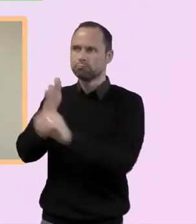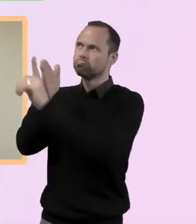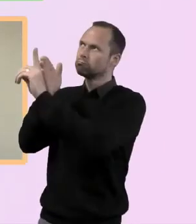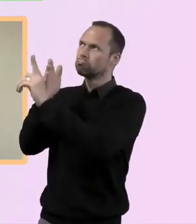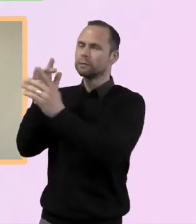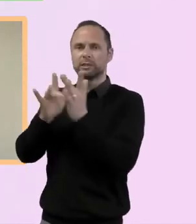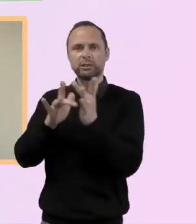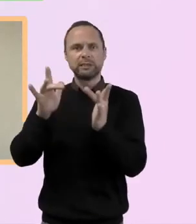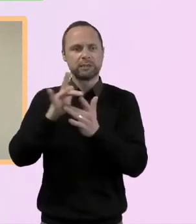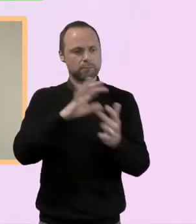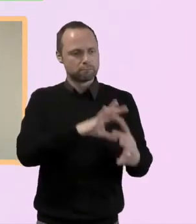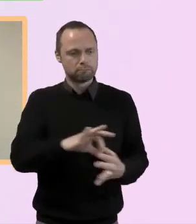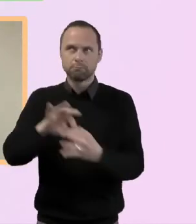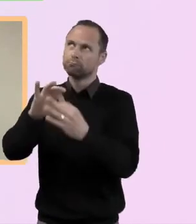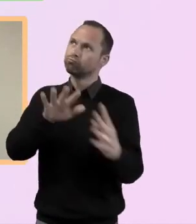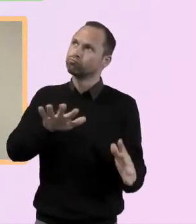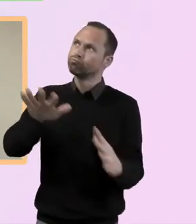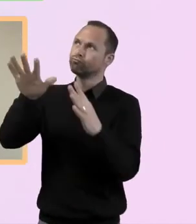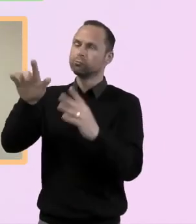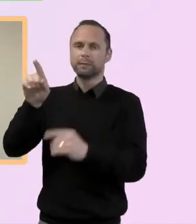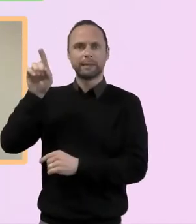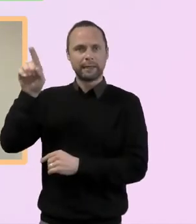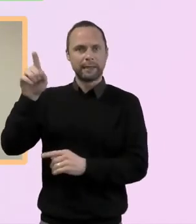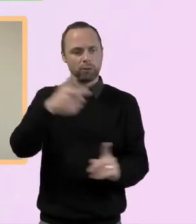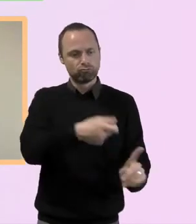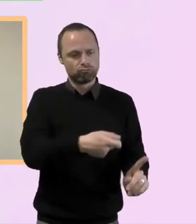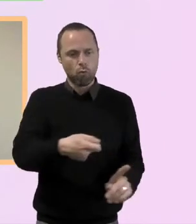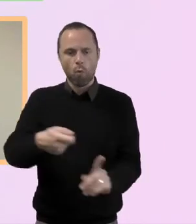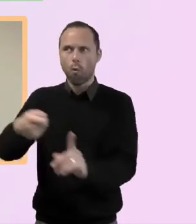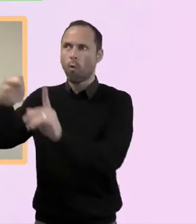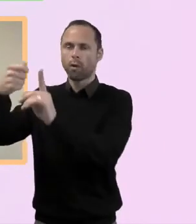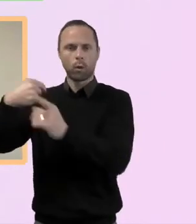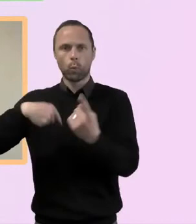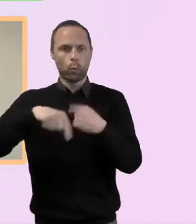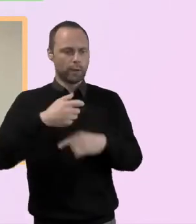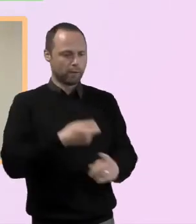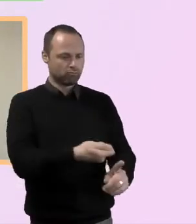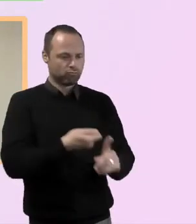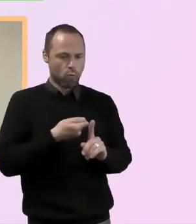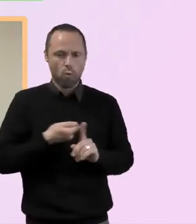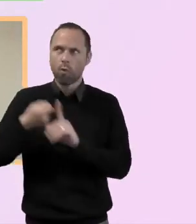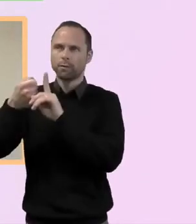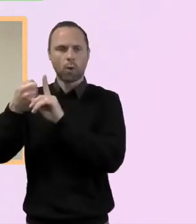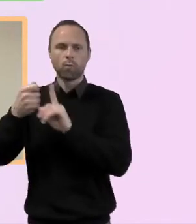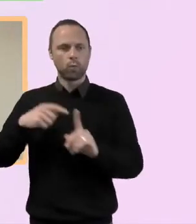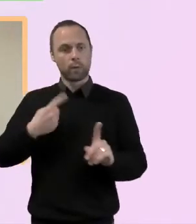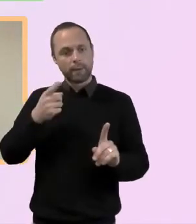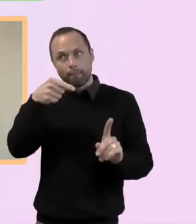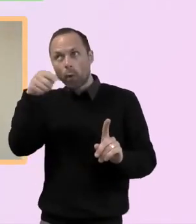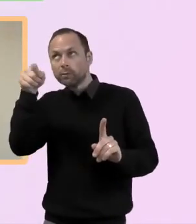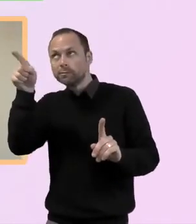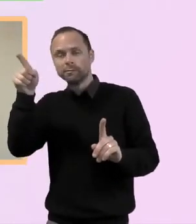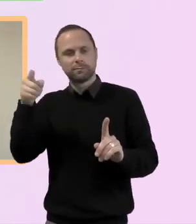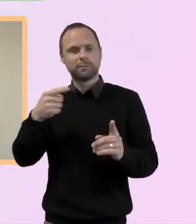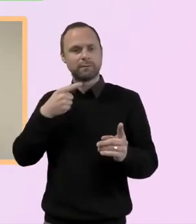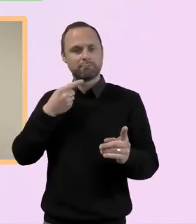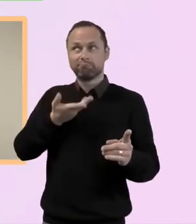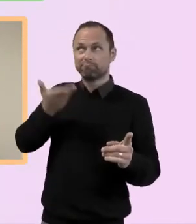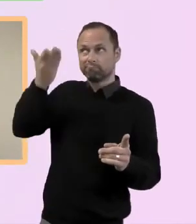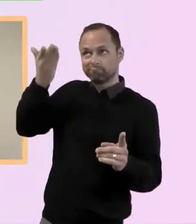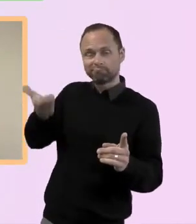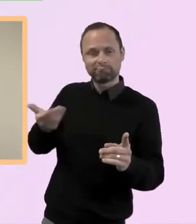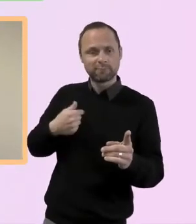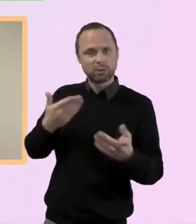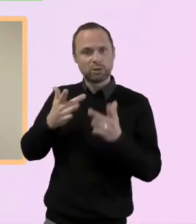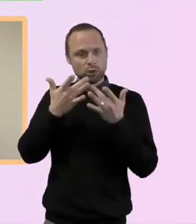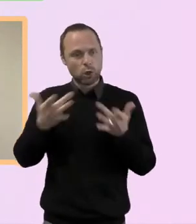remembering that he's the one who draws people to himself, we can only point. Um, it's been a time for recalibrating, just remembering